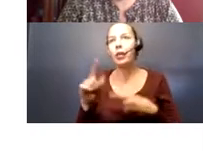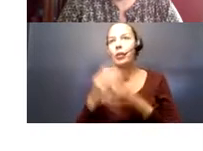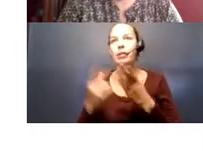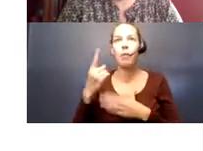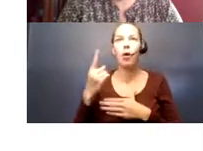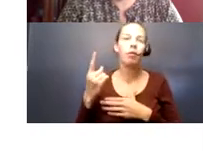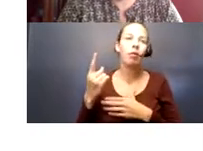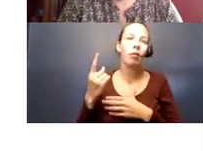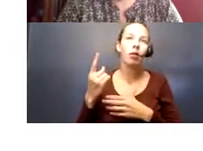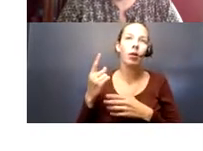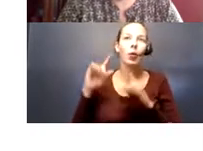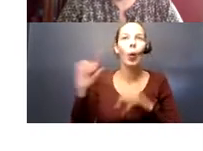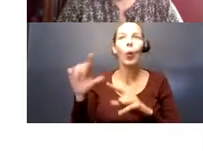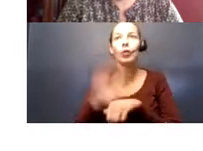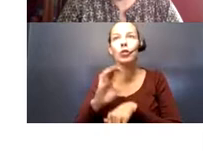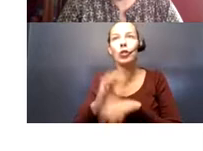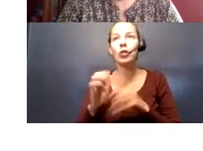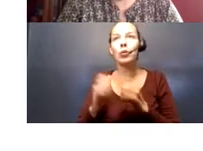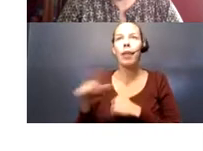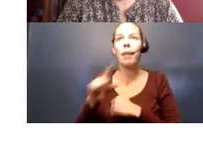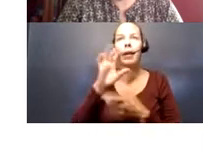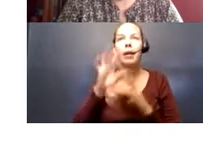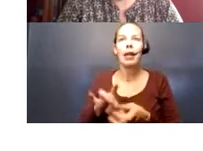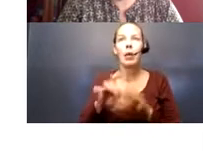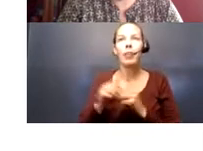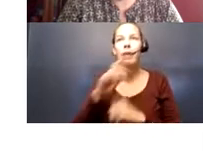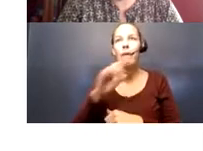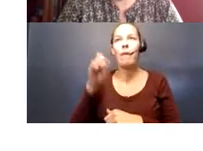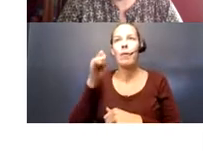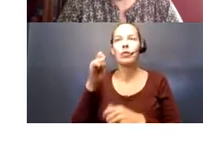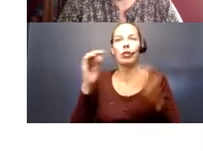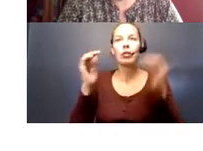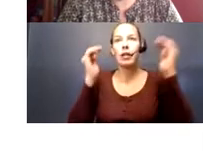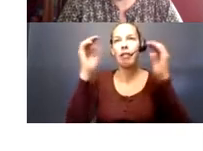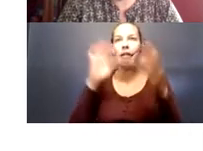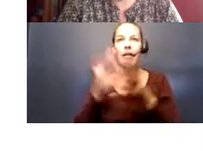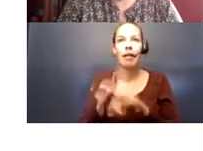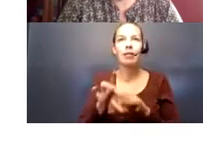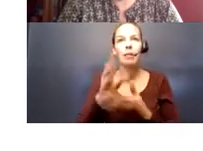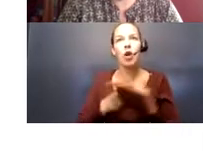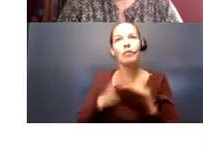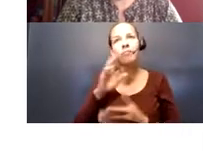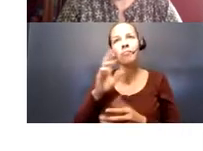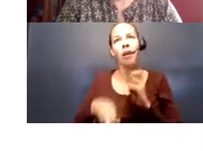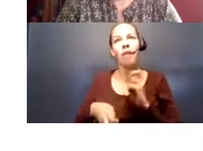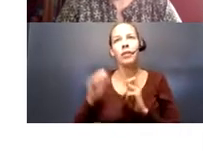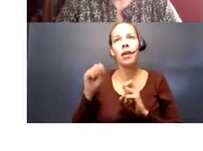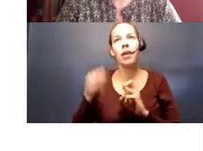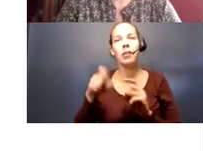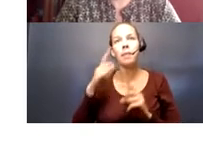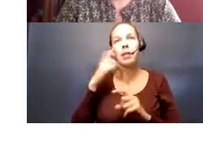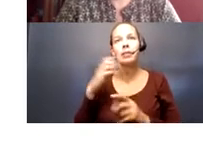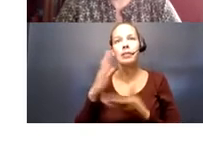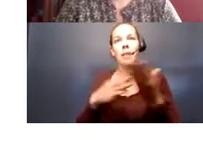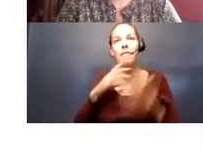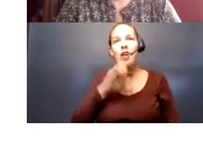to, you know, church with. Just connecting with these older adults. And the connection piece is tricky. Because some, you know, some of our